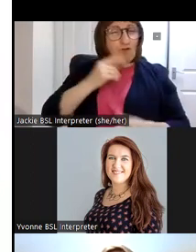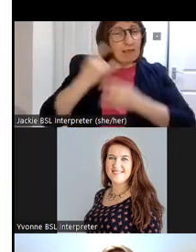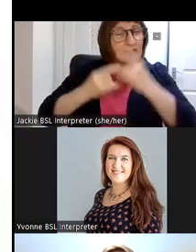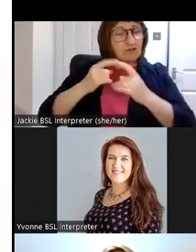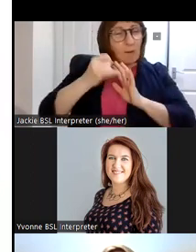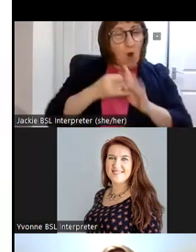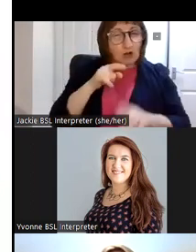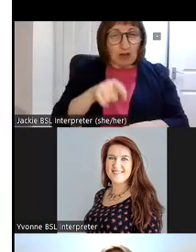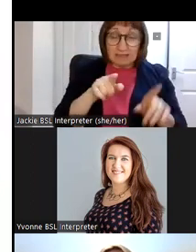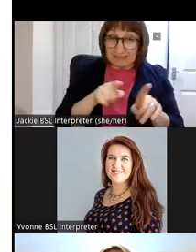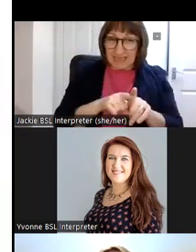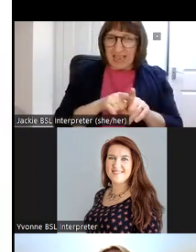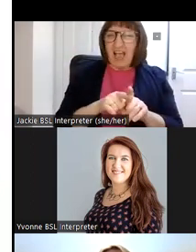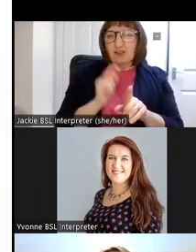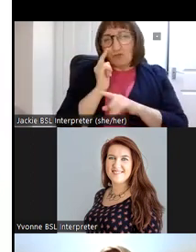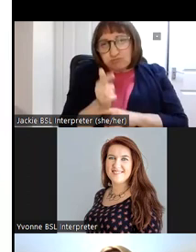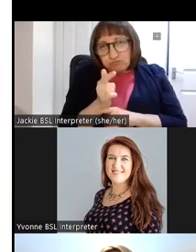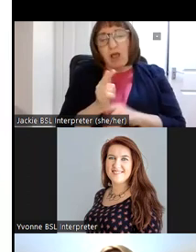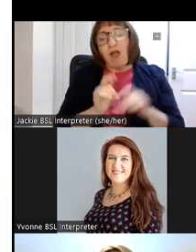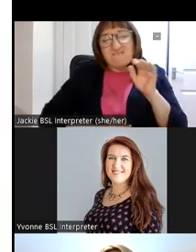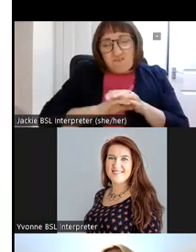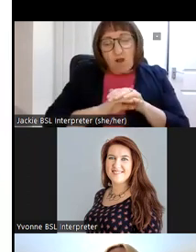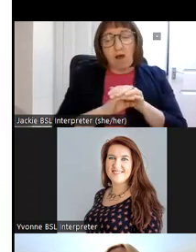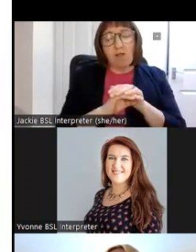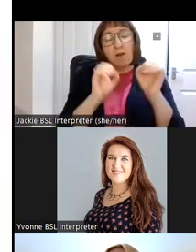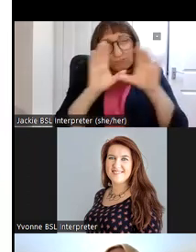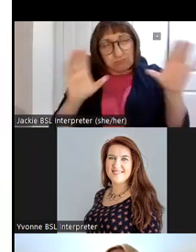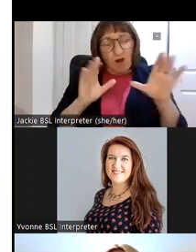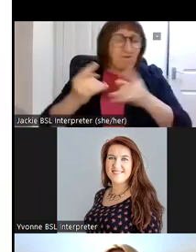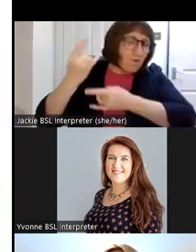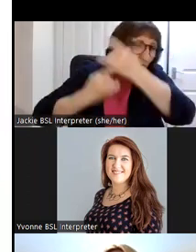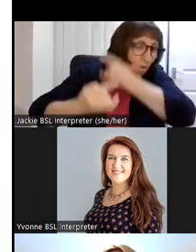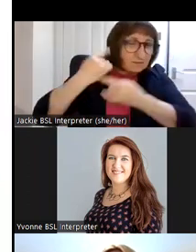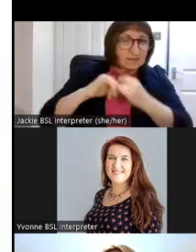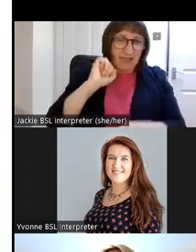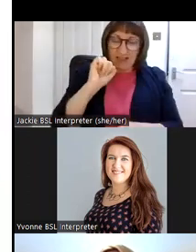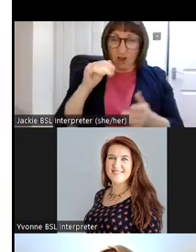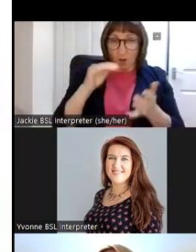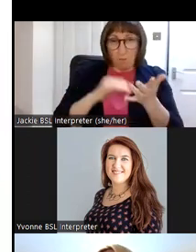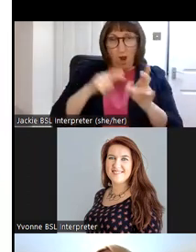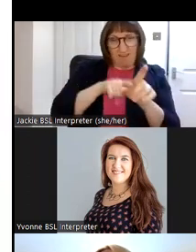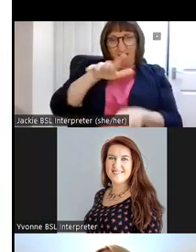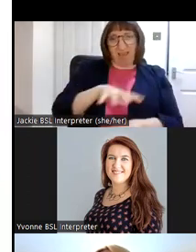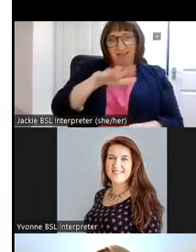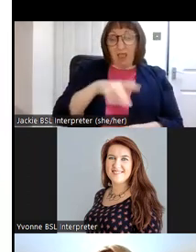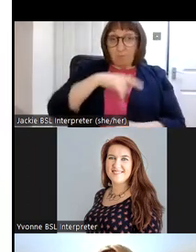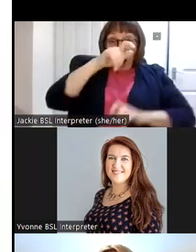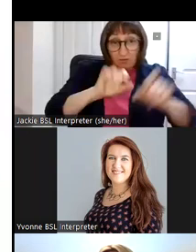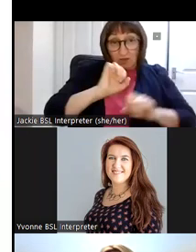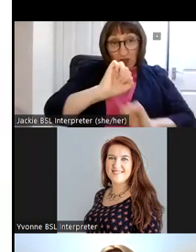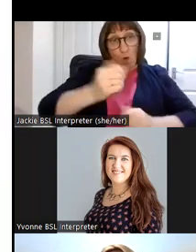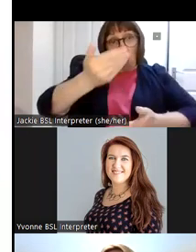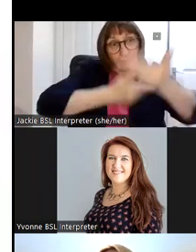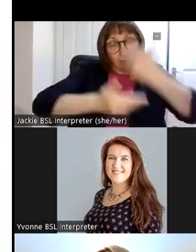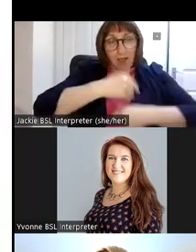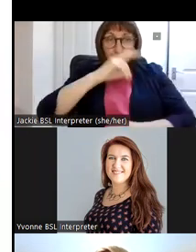the fullest possible picture of olden times in my column by the residents in their own words